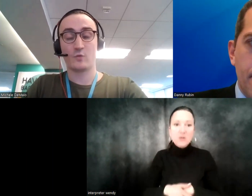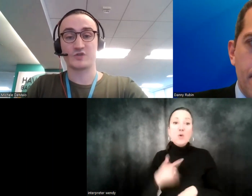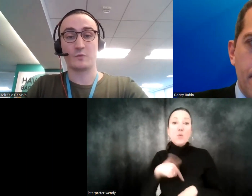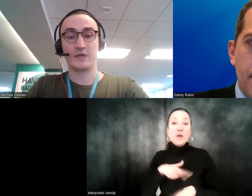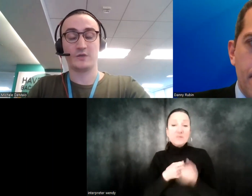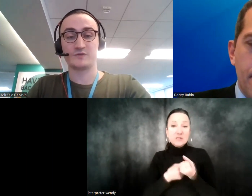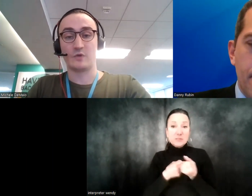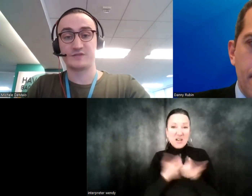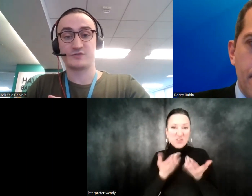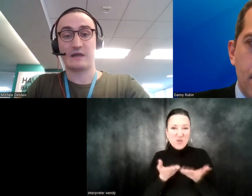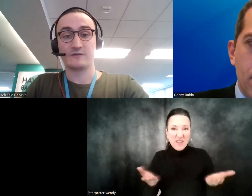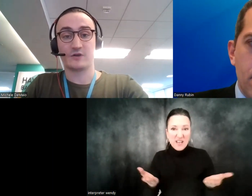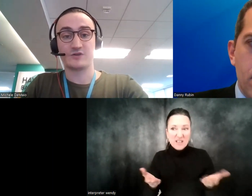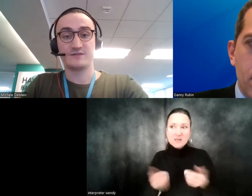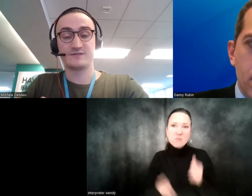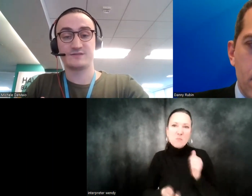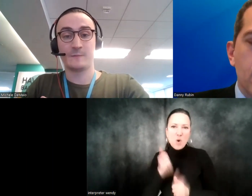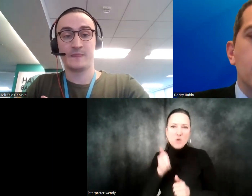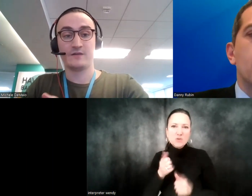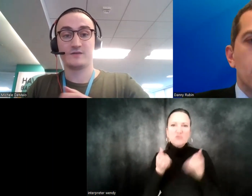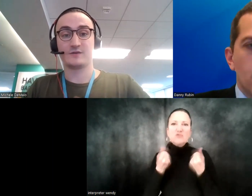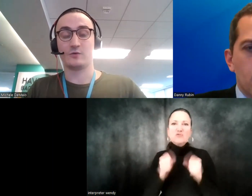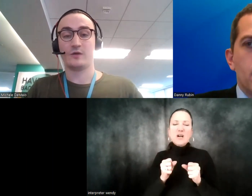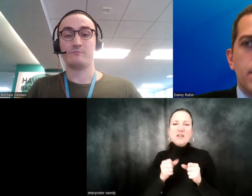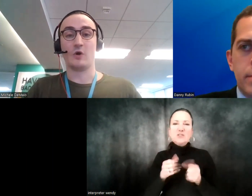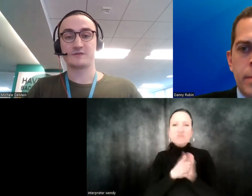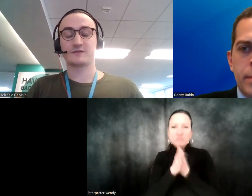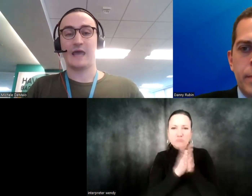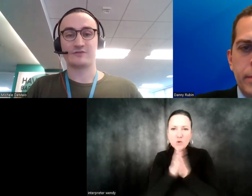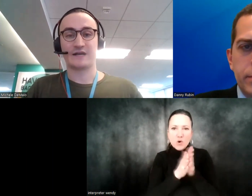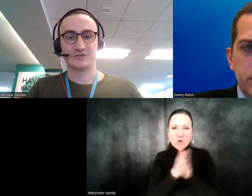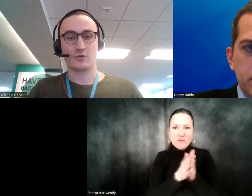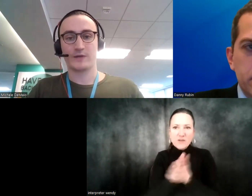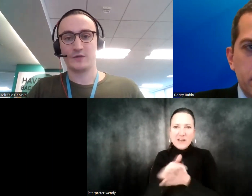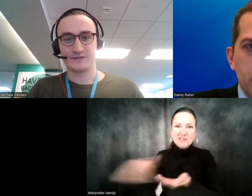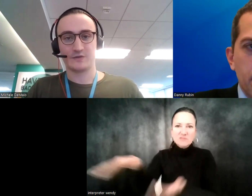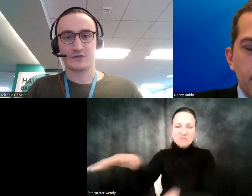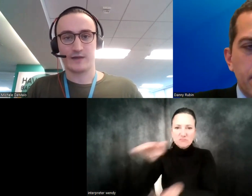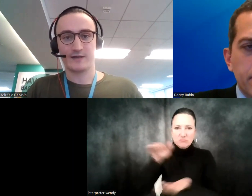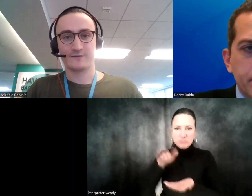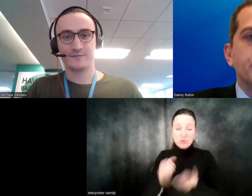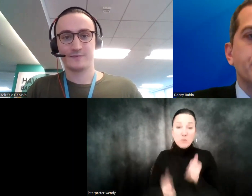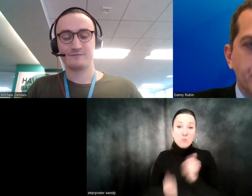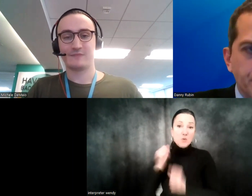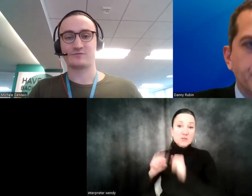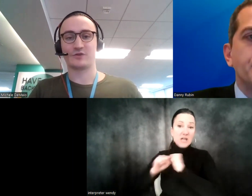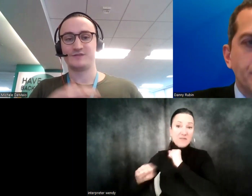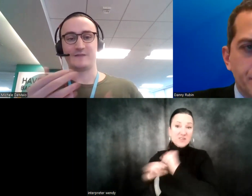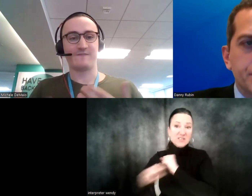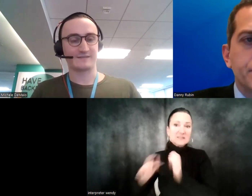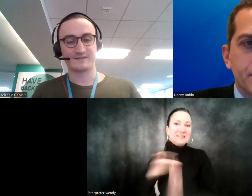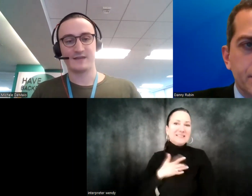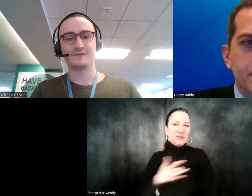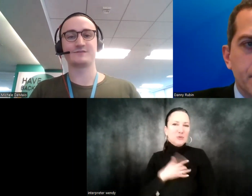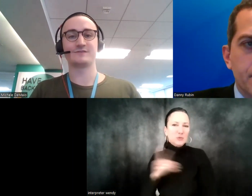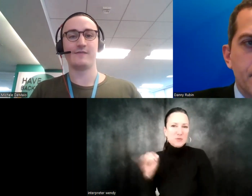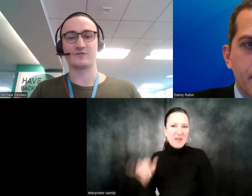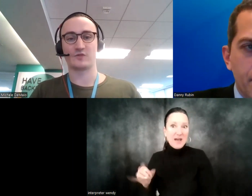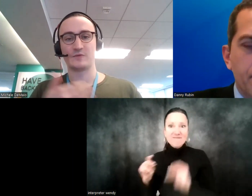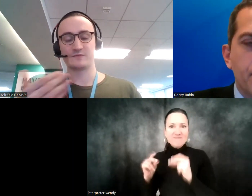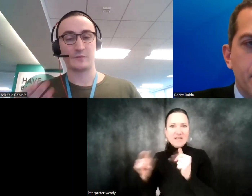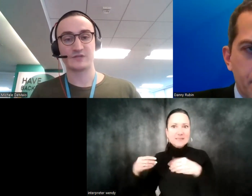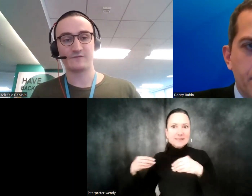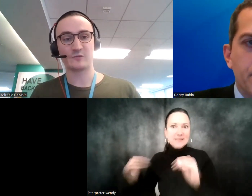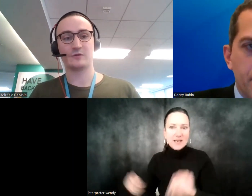products, which is what we use mostly to drive conversions. So most advertisers are already using those already. That's where they're seeing the fastest sales.